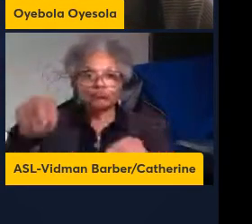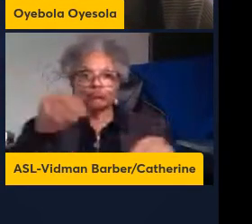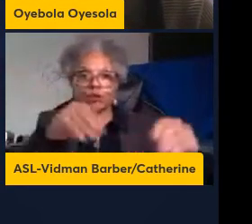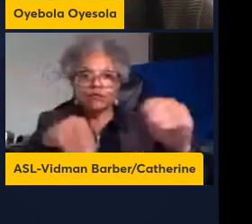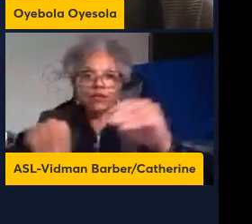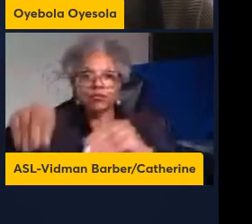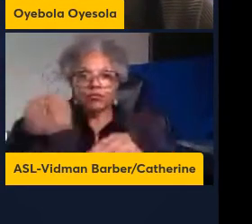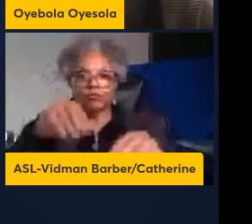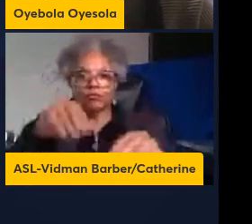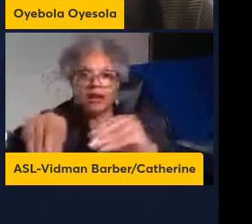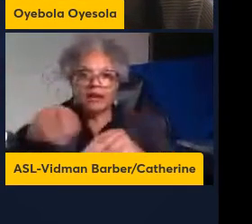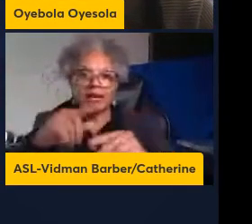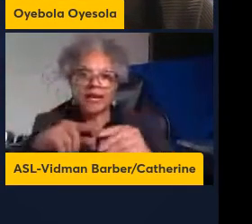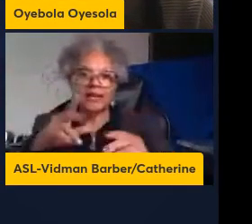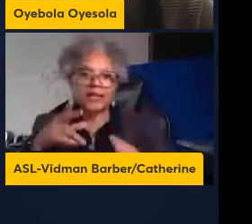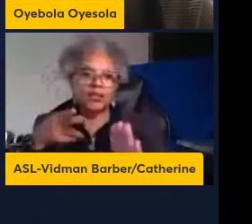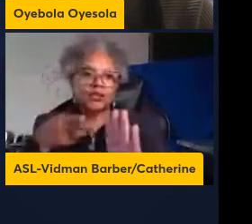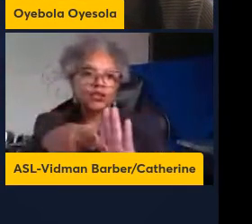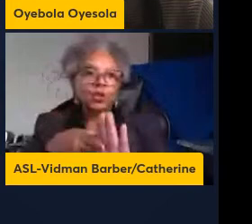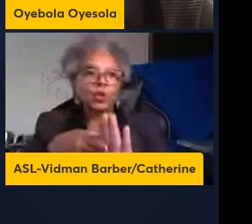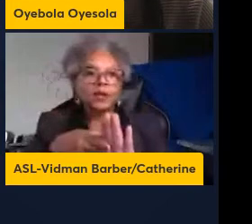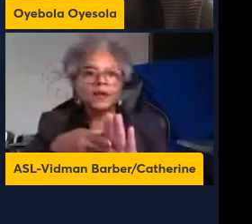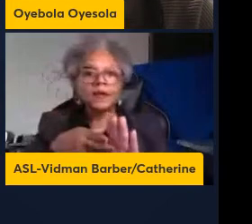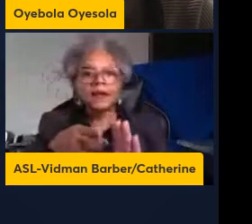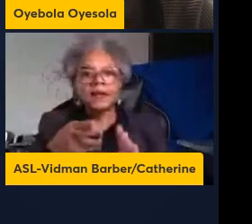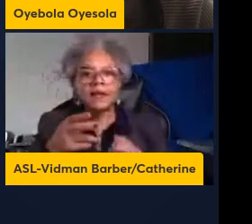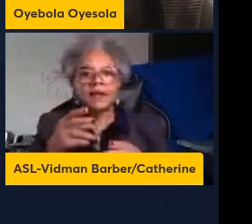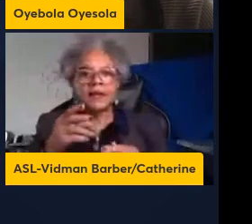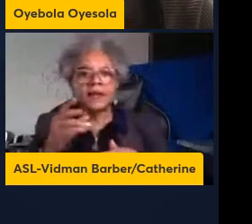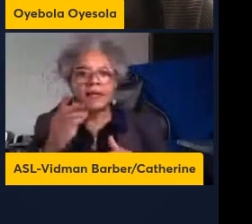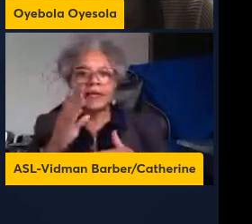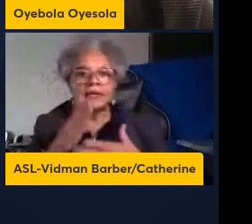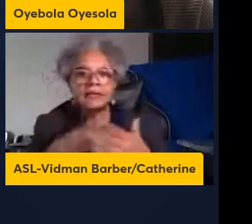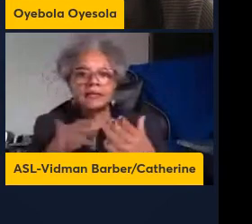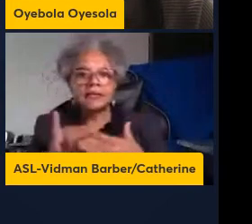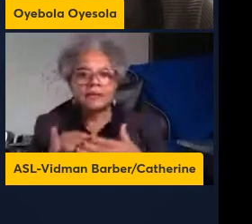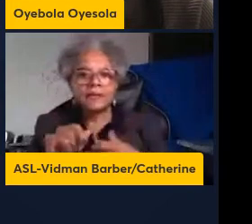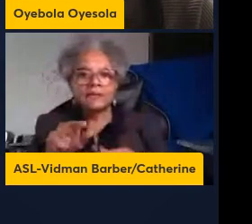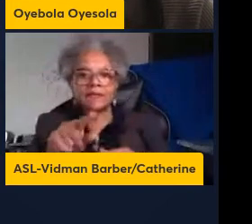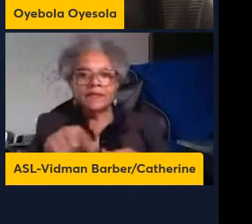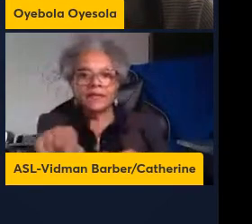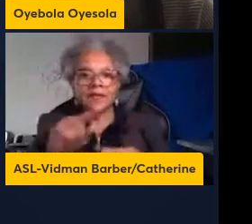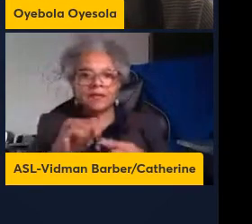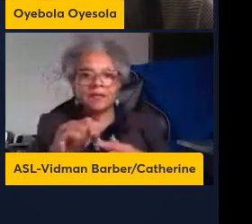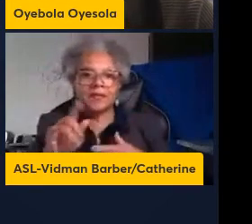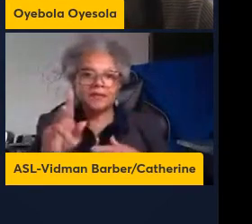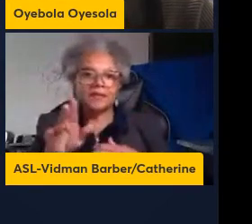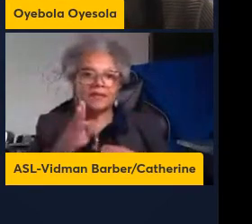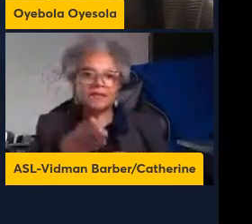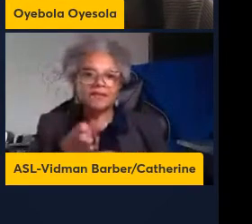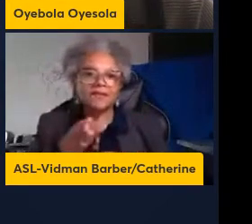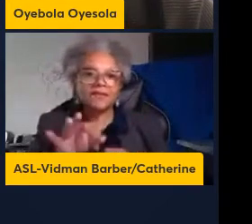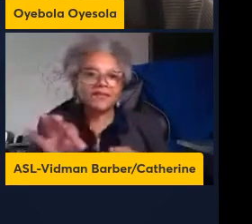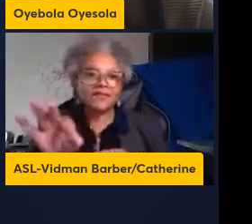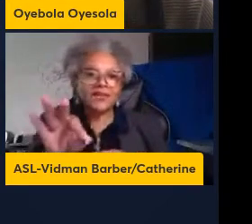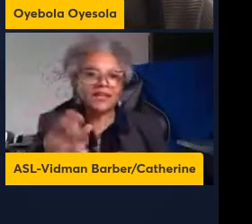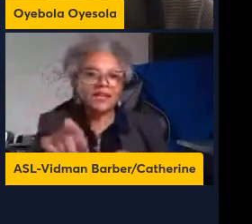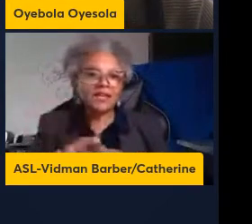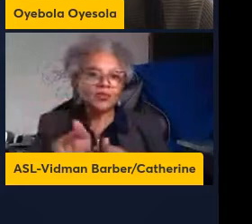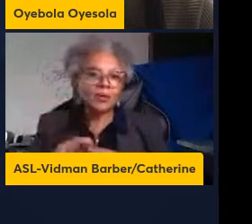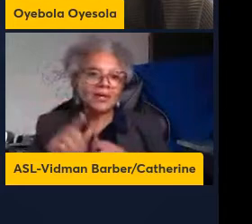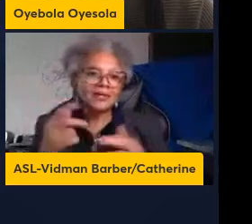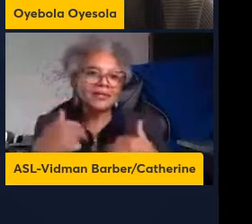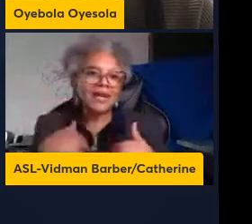you can see some of them eating stuff in the field as well so just like having a normal activity